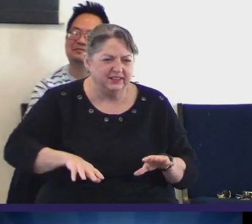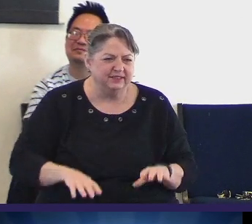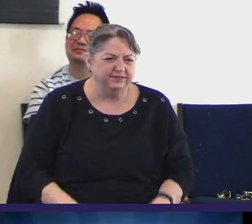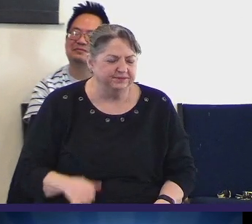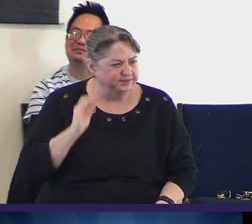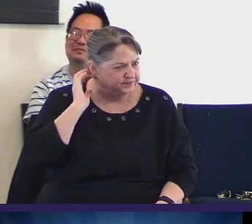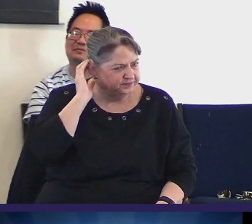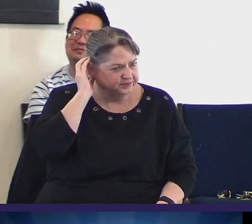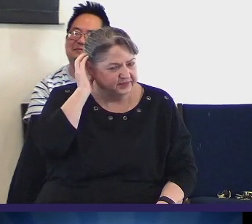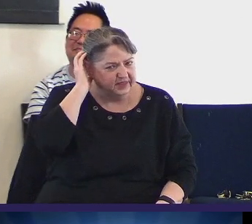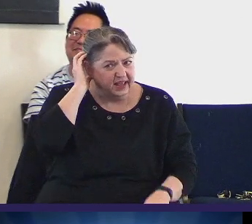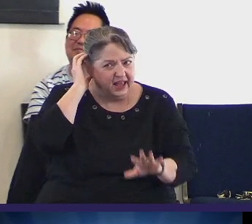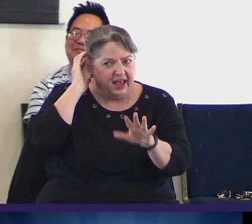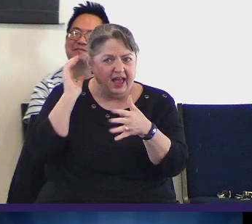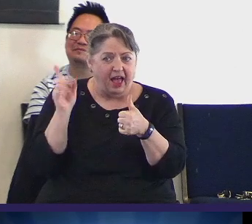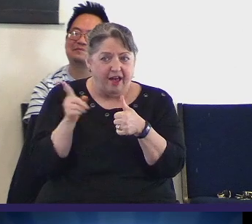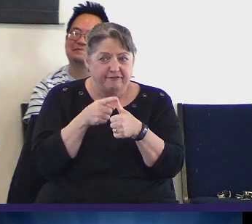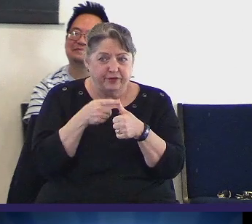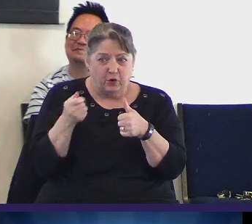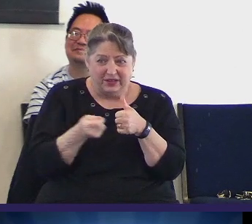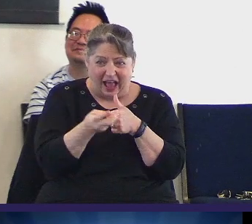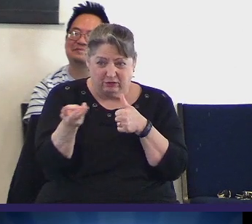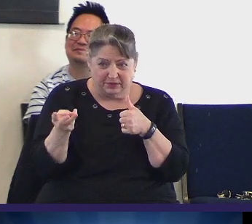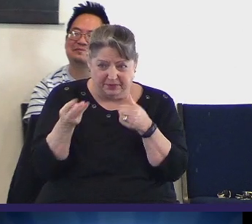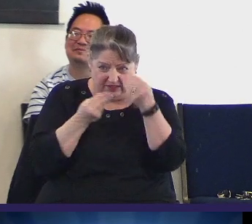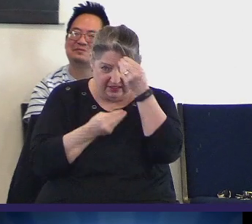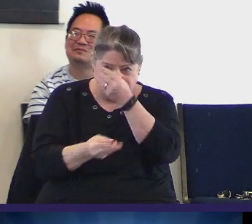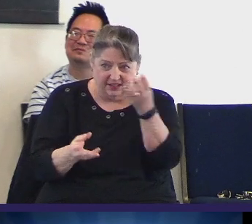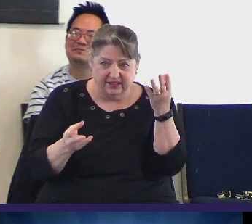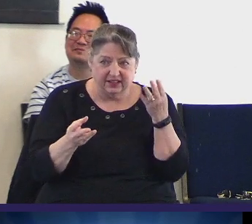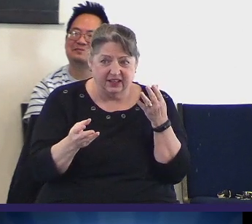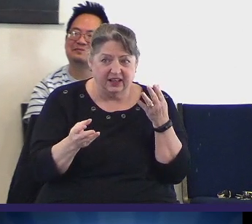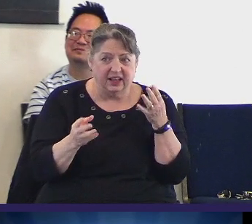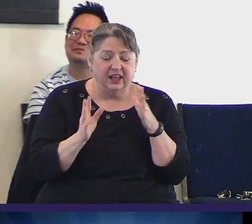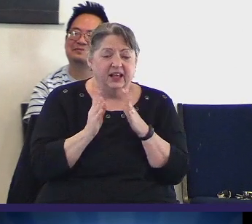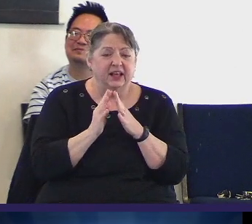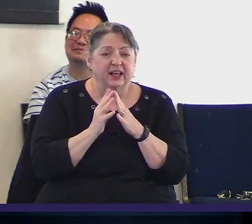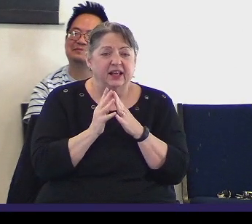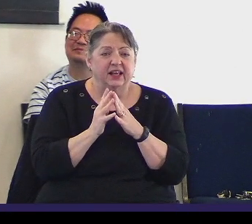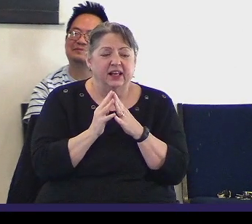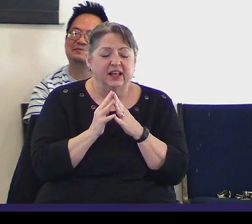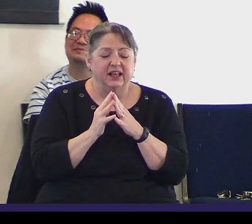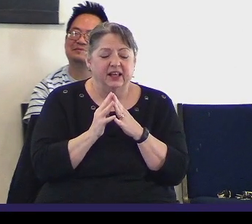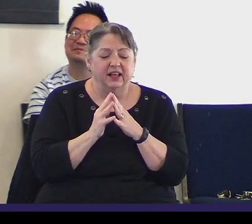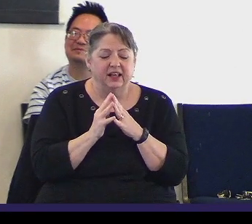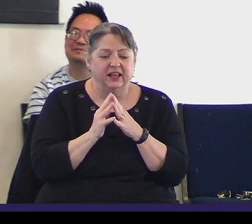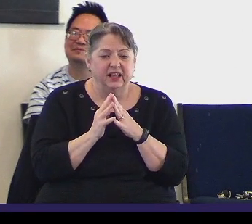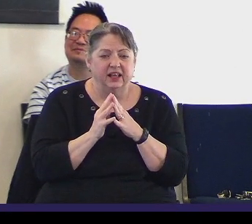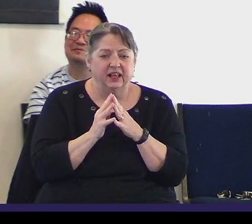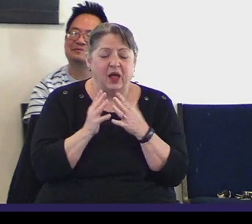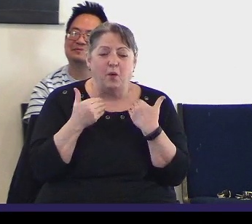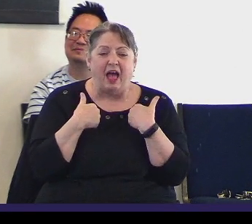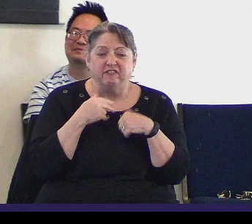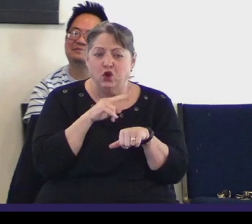I just want to give a couple announcements. We have the normal